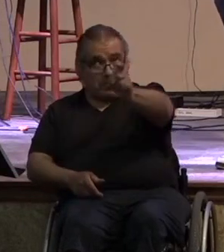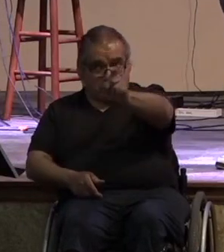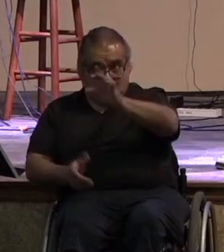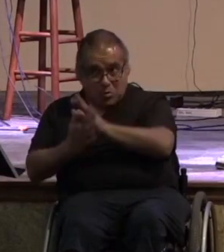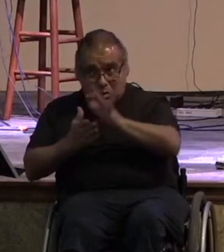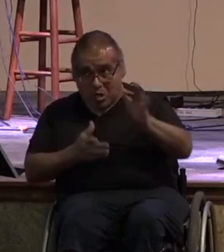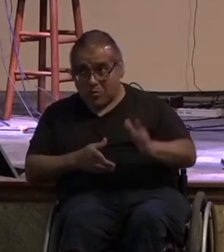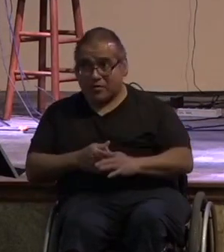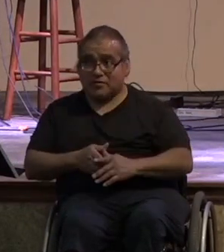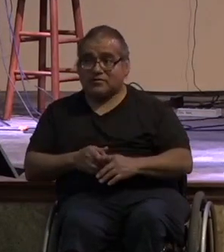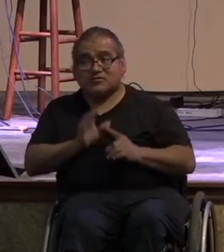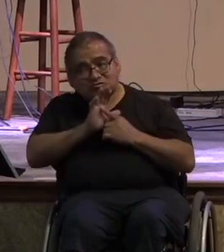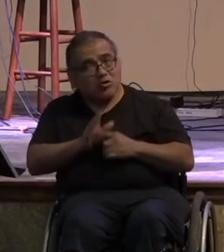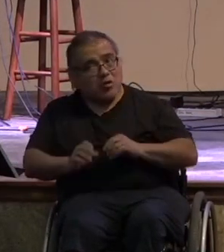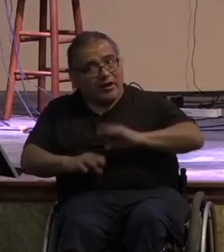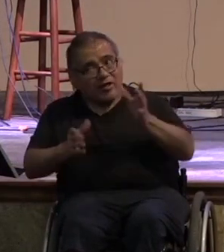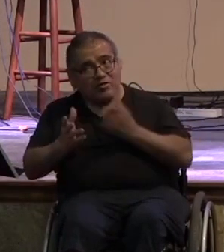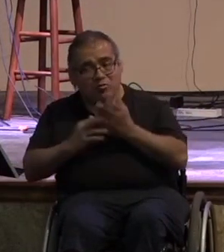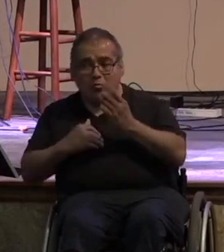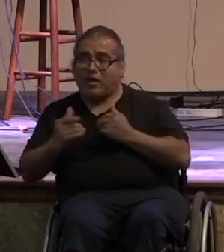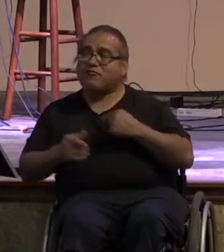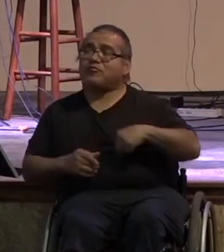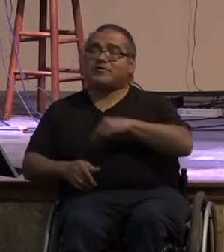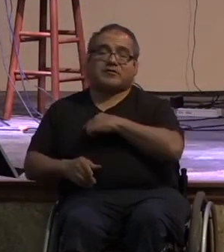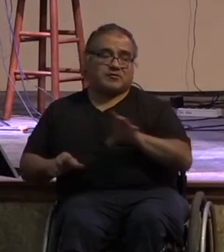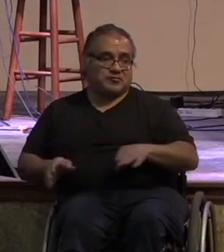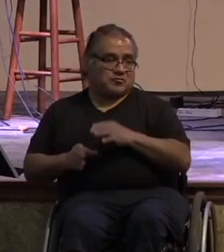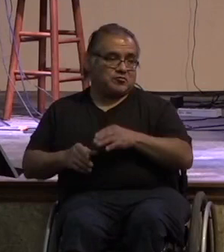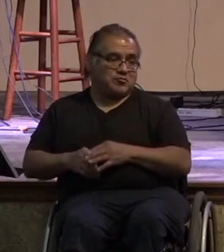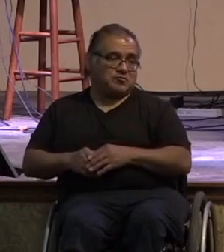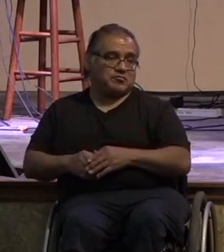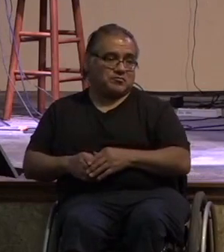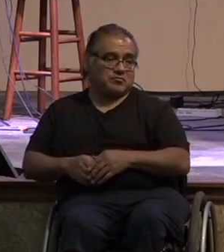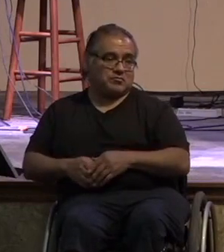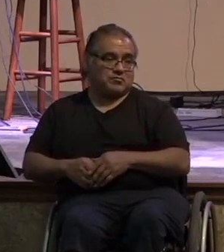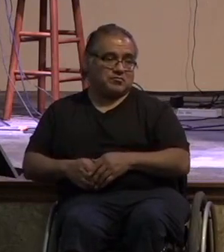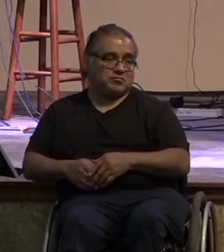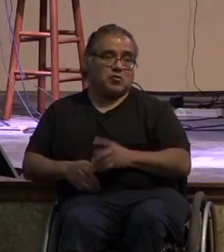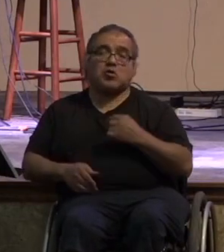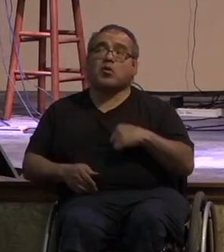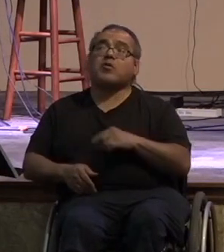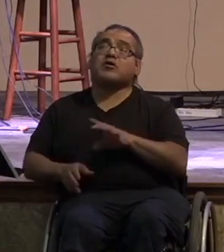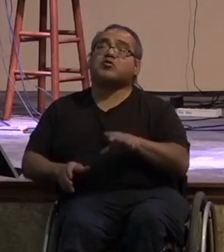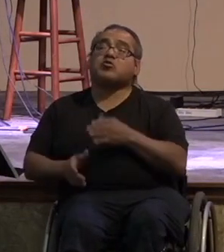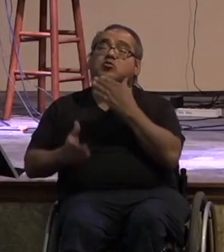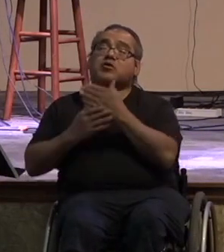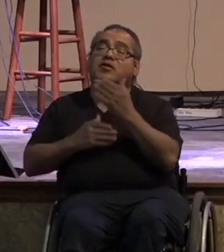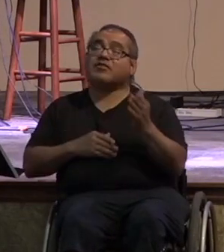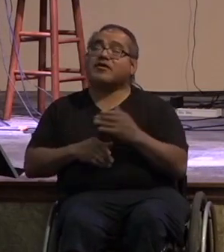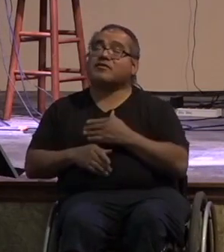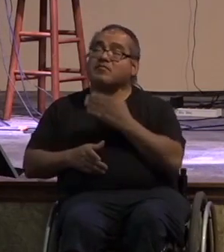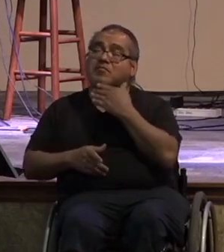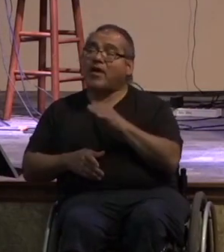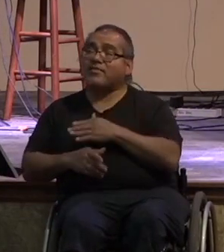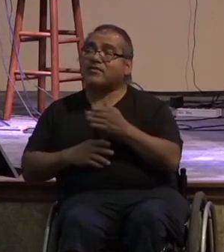what we do so all the things we do as a church point to god good and bad when we do things badly it reflects poorly